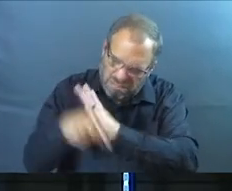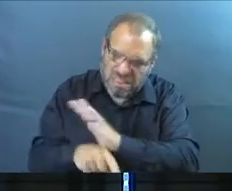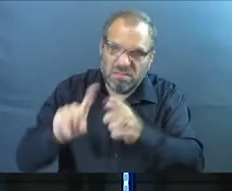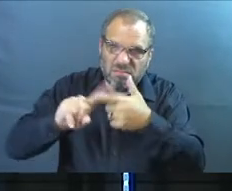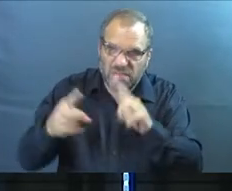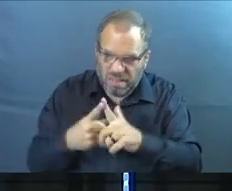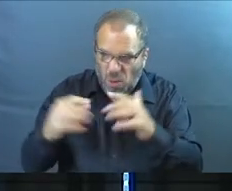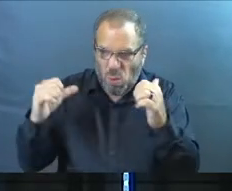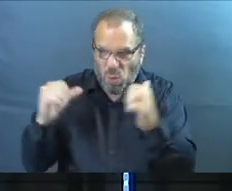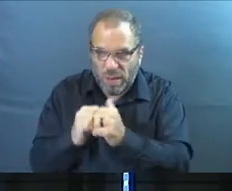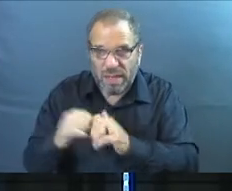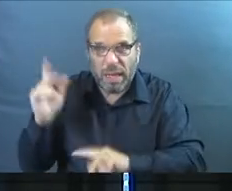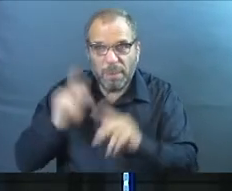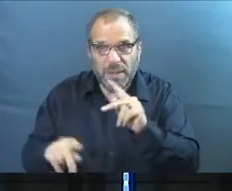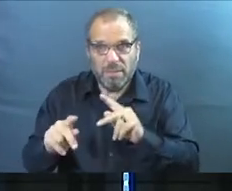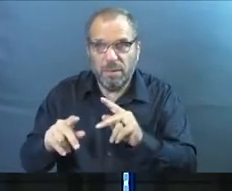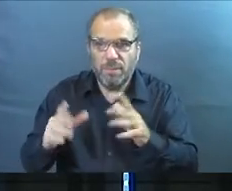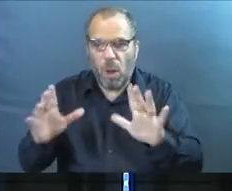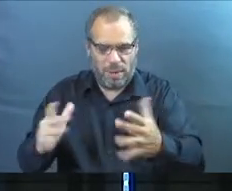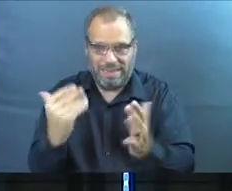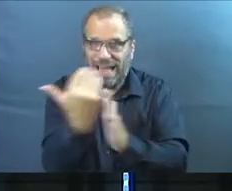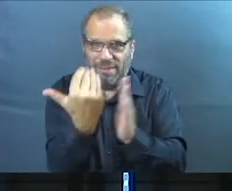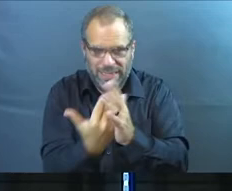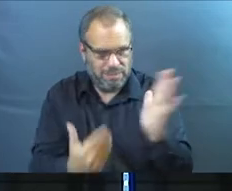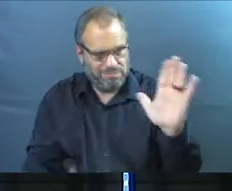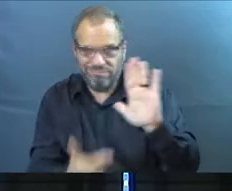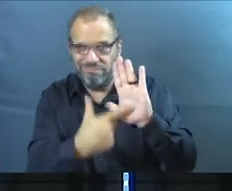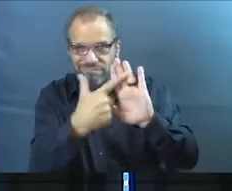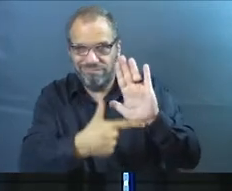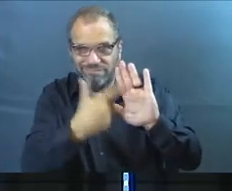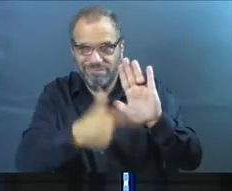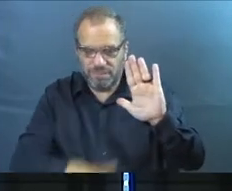with people. Look, I've got a list for you.